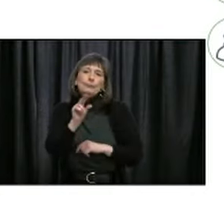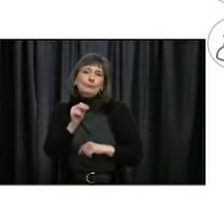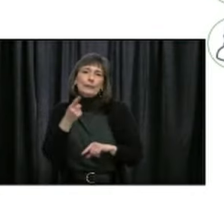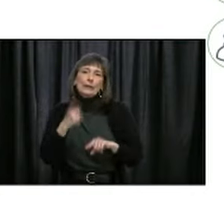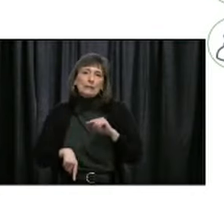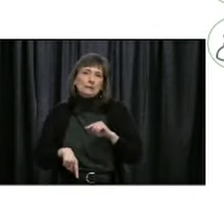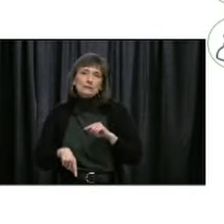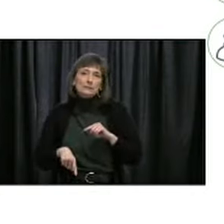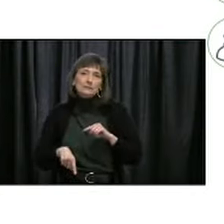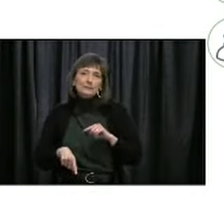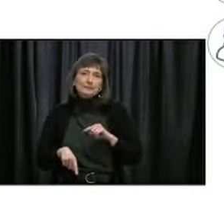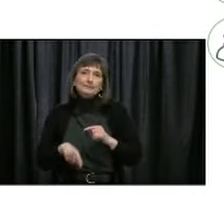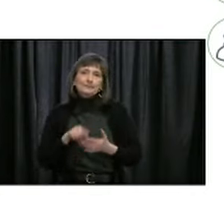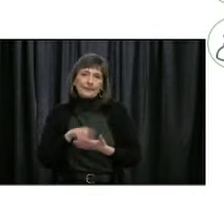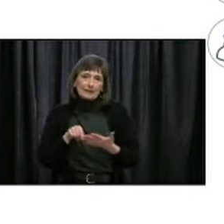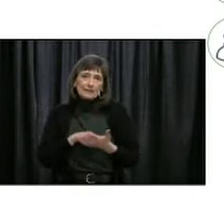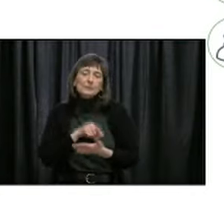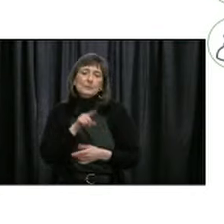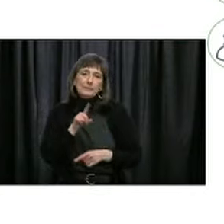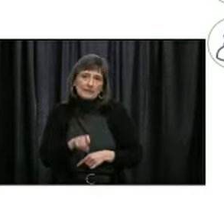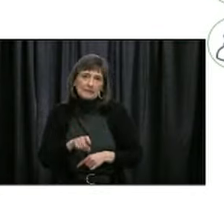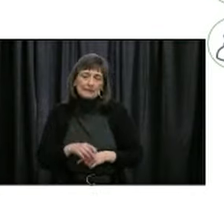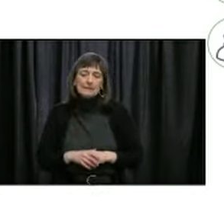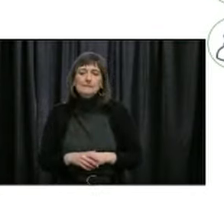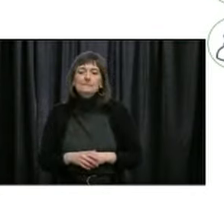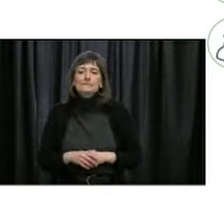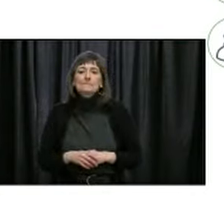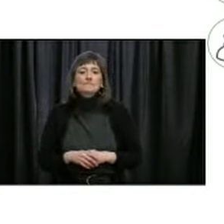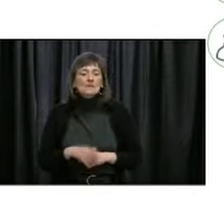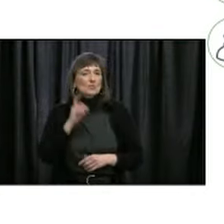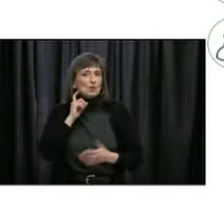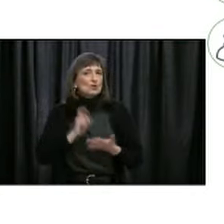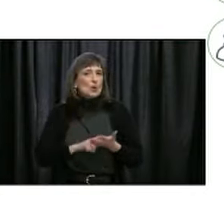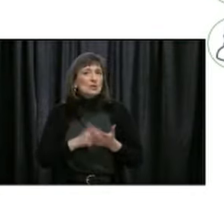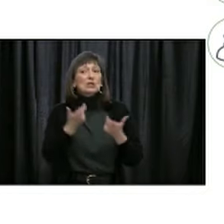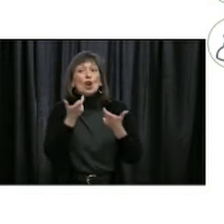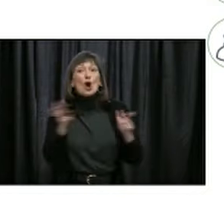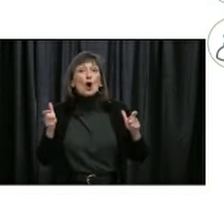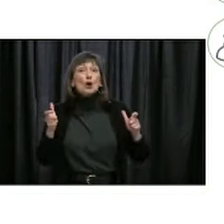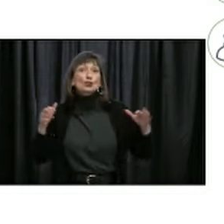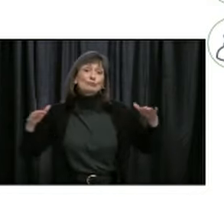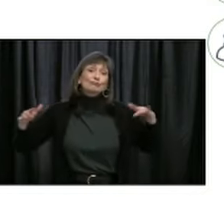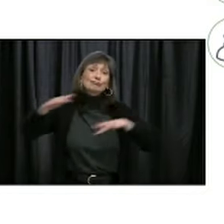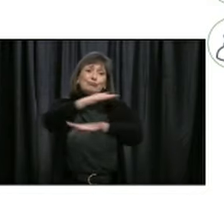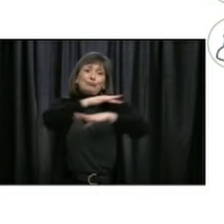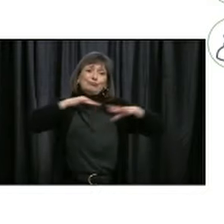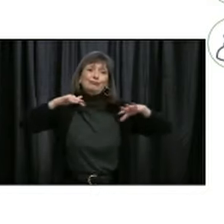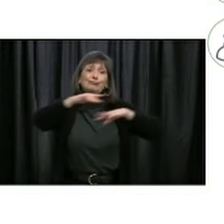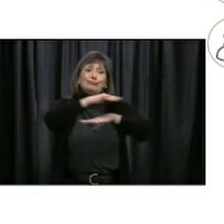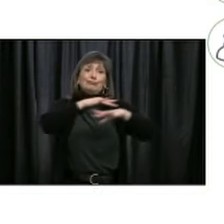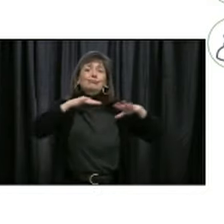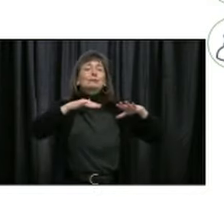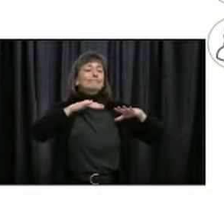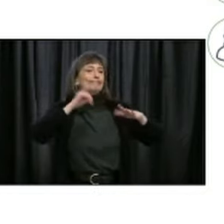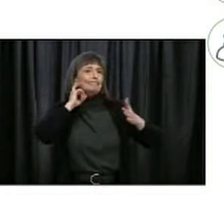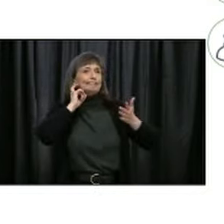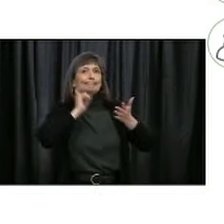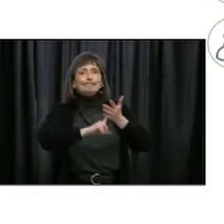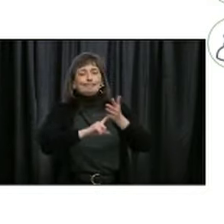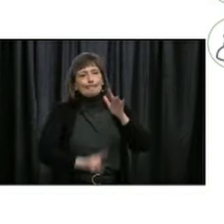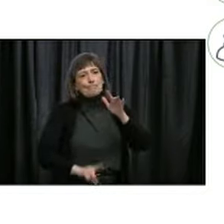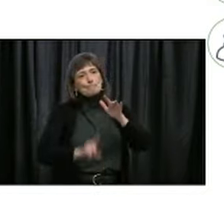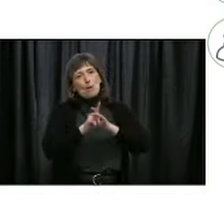ahead. We have seen the potential for outbreaks in these types of large gatherings and the risk is just too high